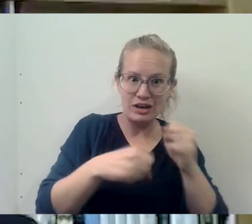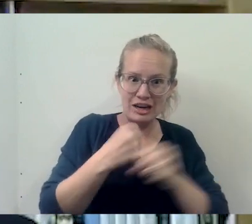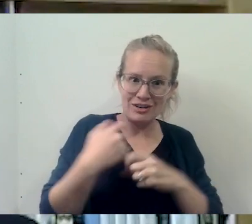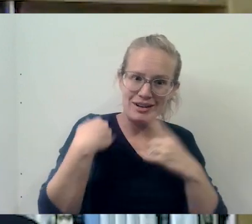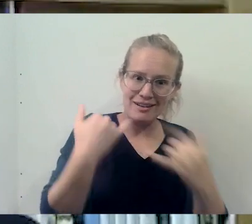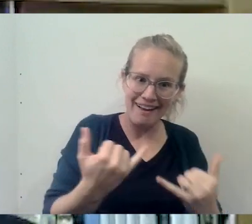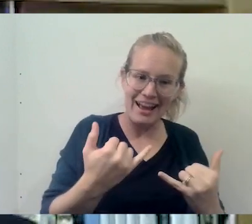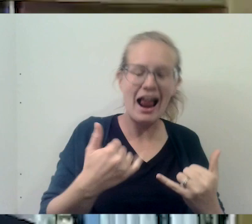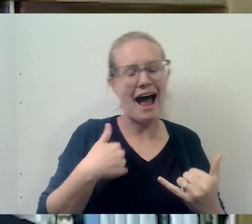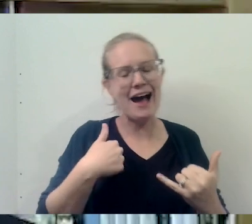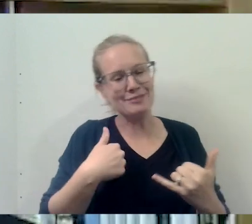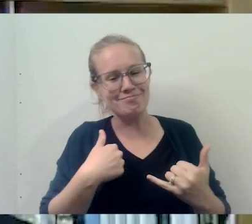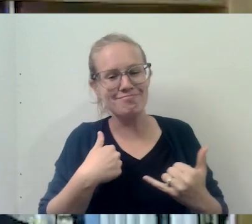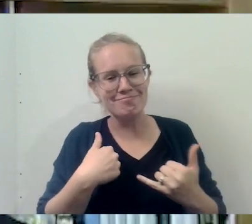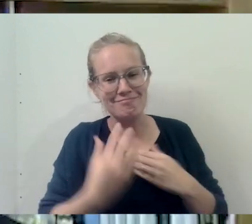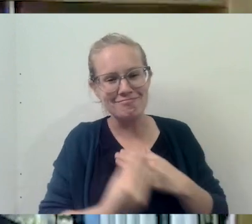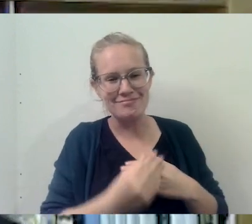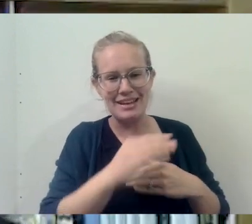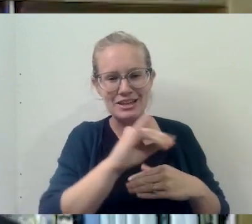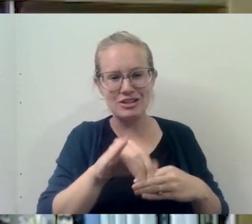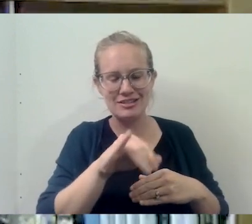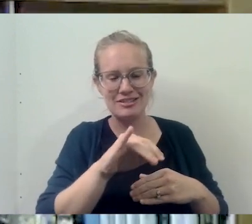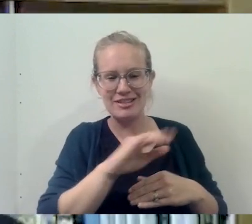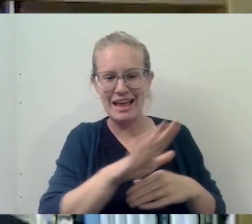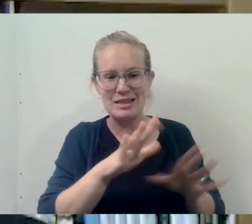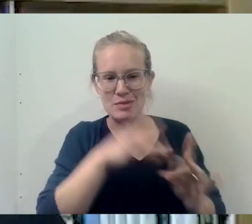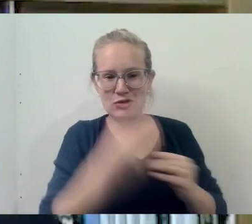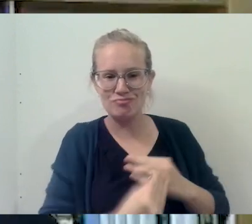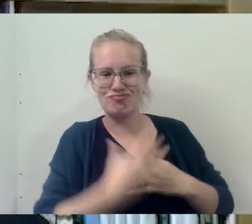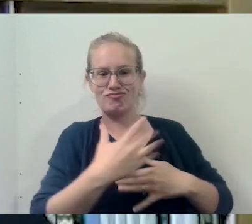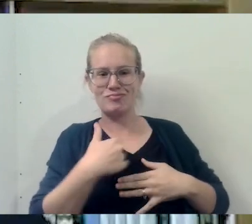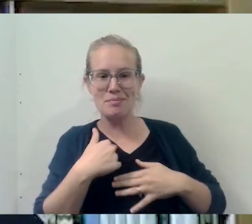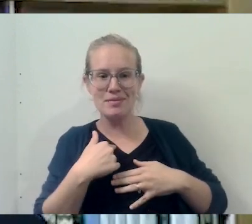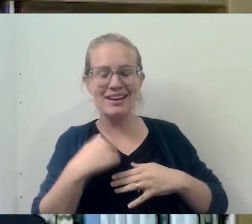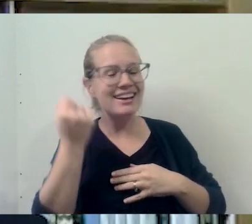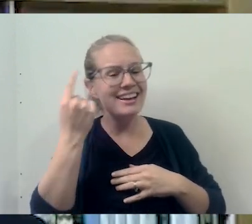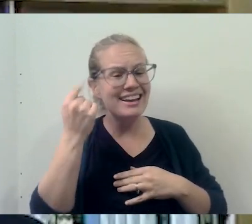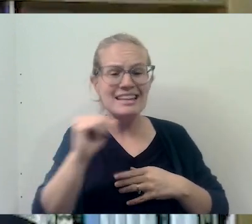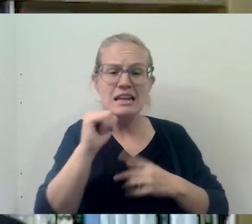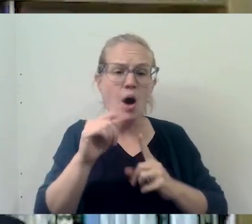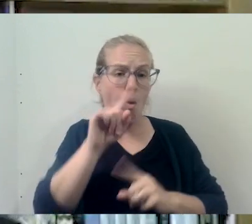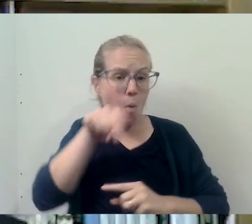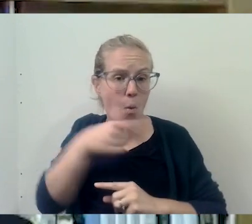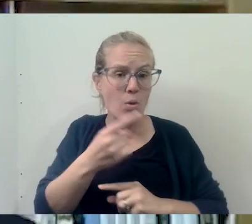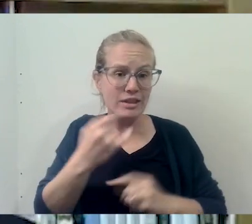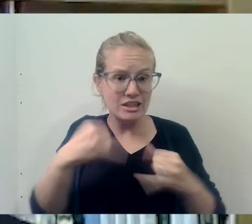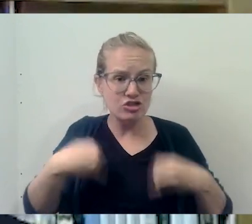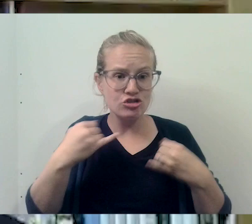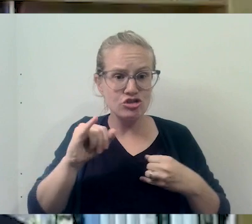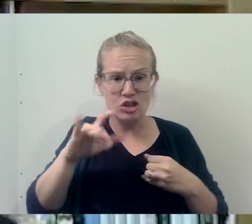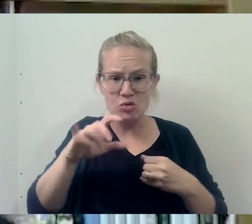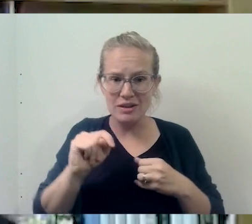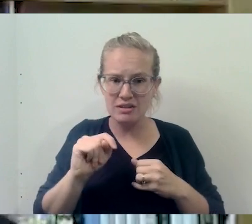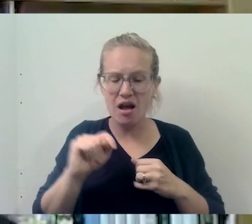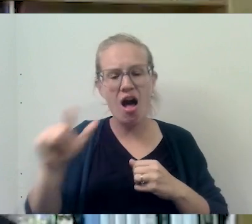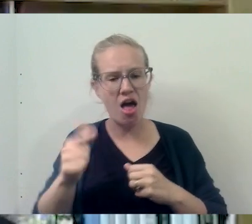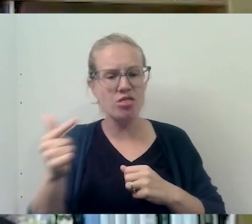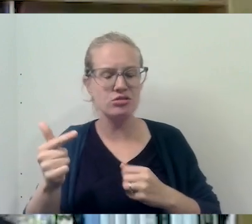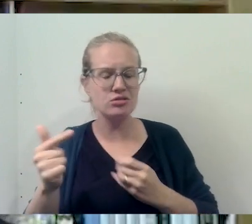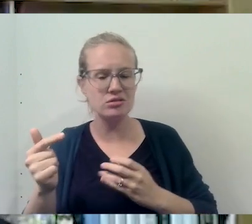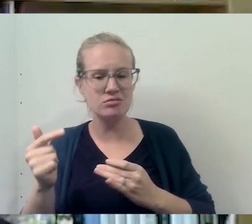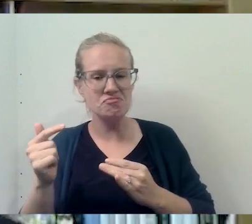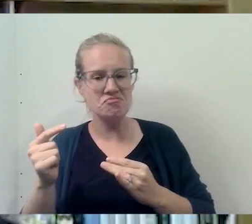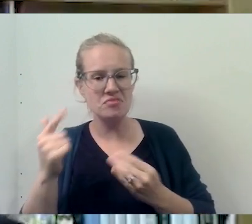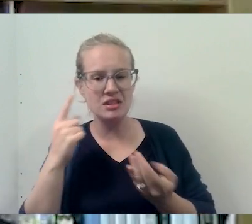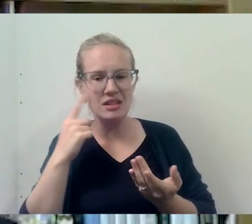I can't help but be very much influenced by the Jesuits. However, this isn't unique to the Jesuits. Others would probably find